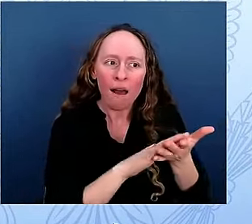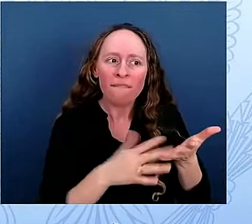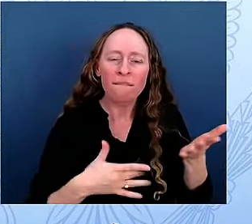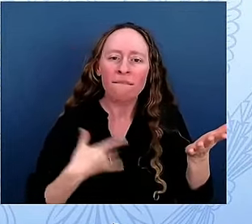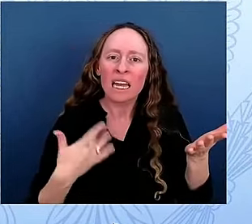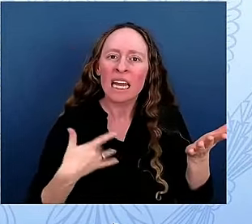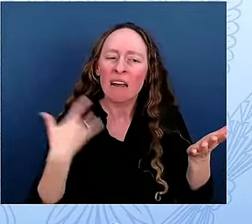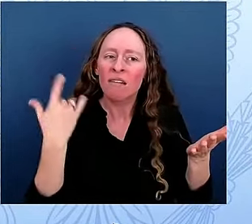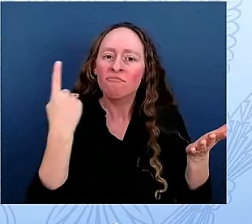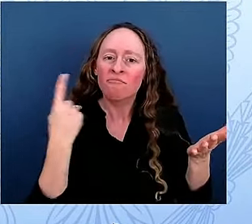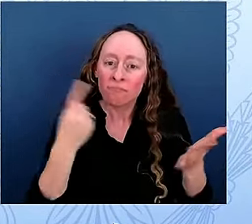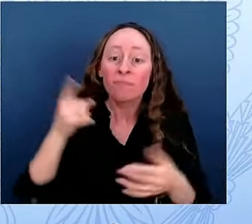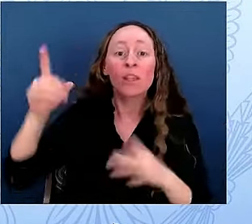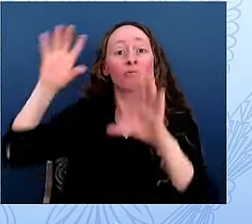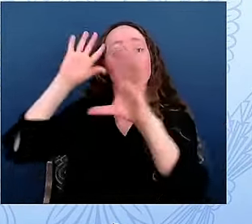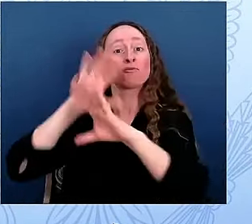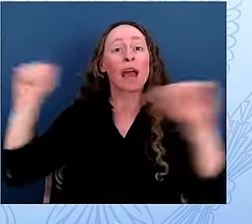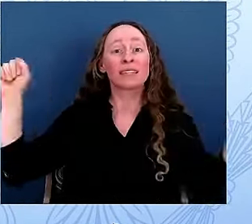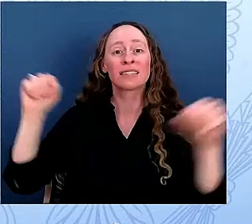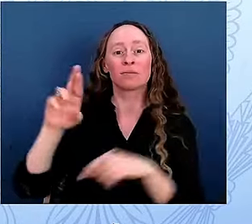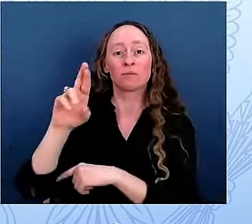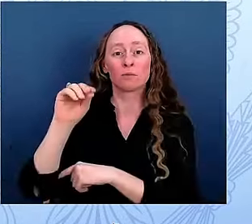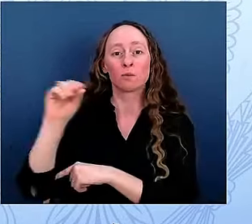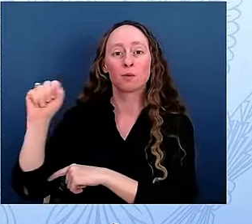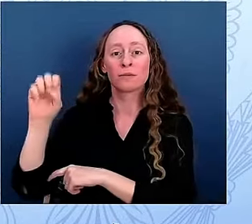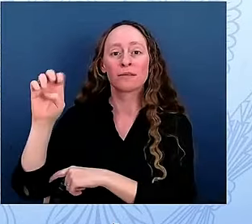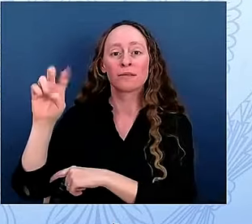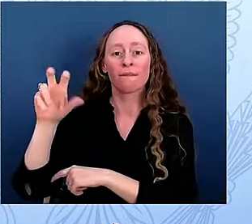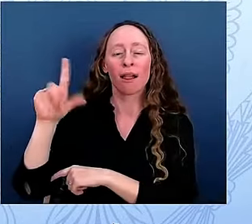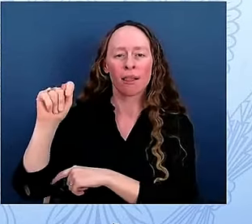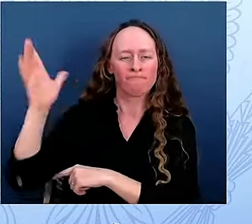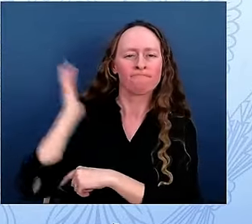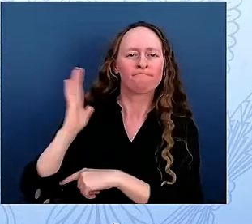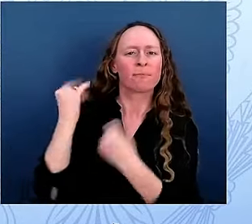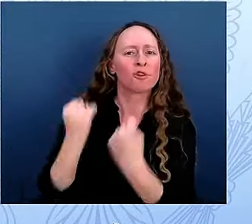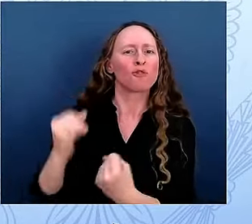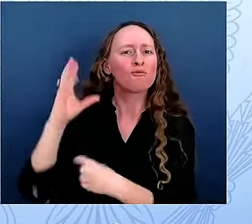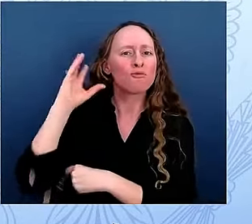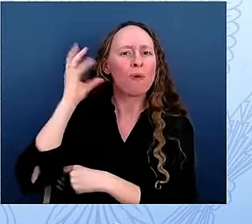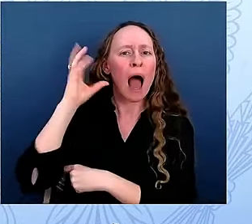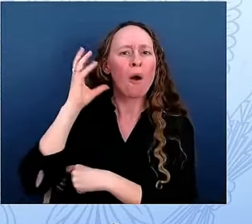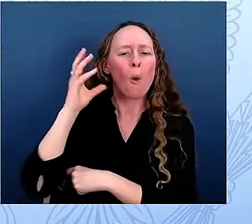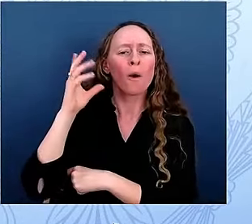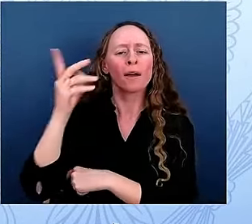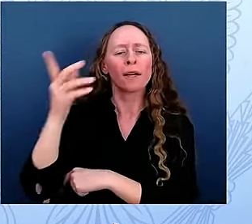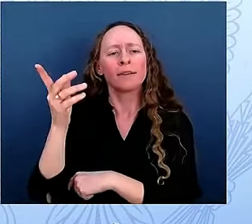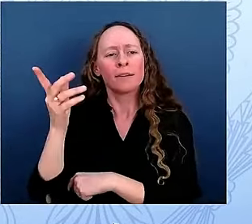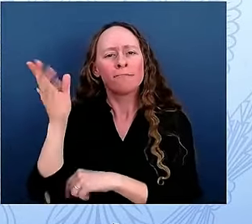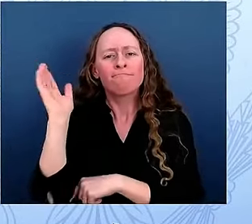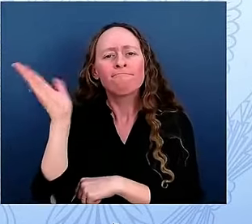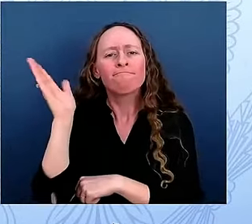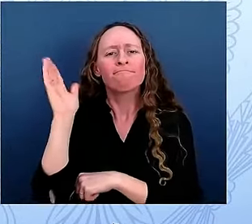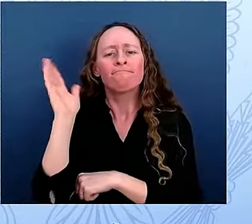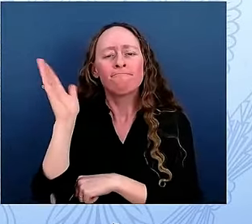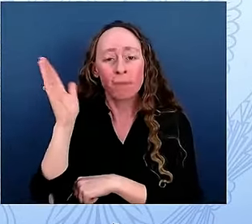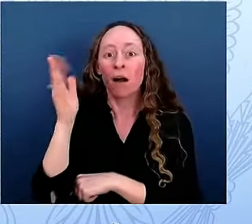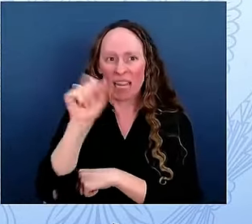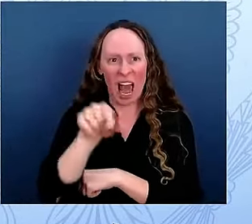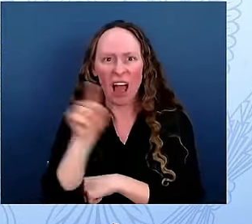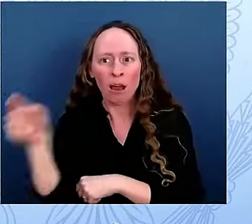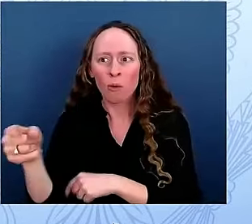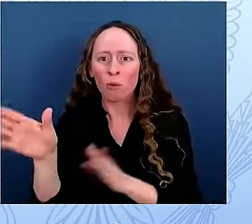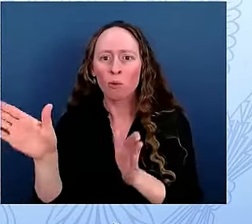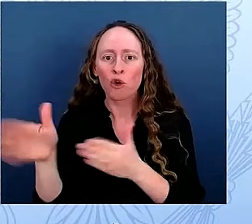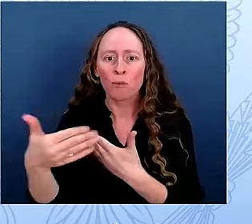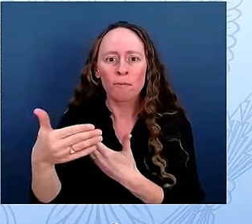So you can feel as if you are there right beside him. We've added screens and information so